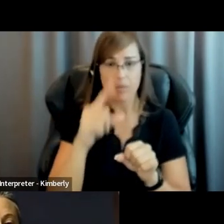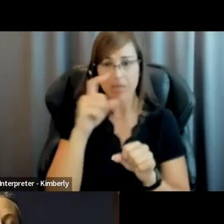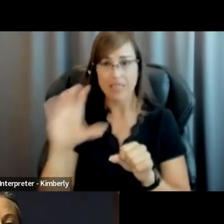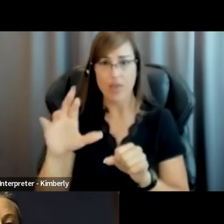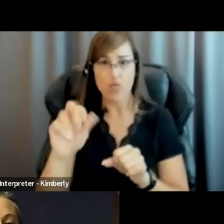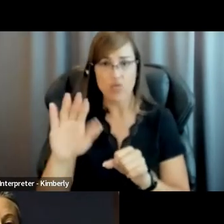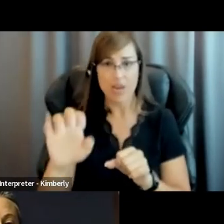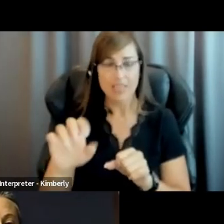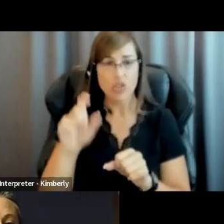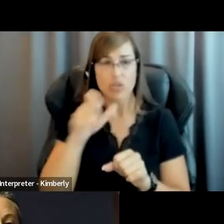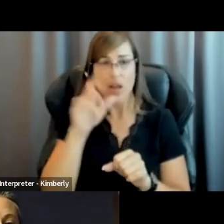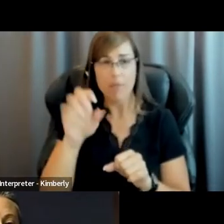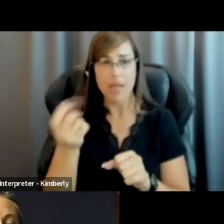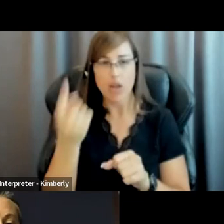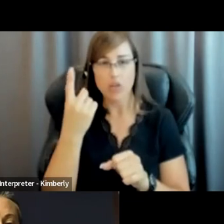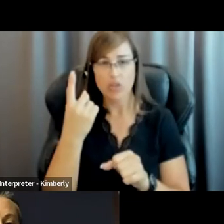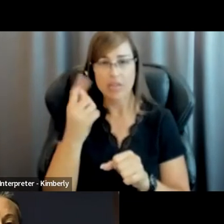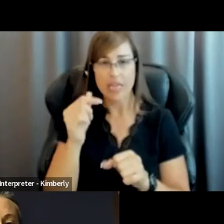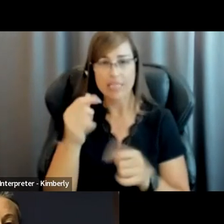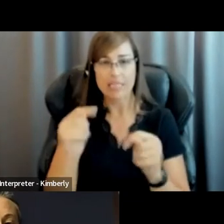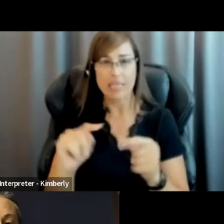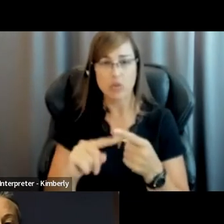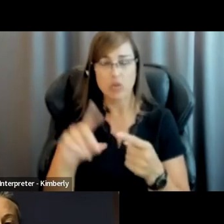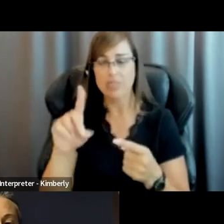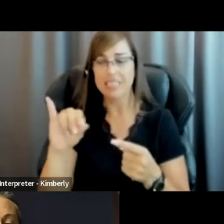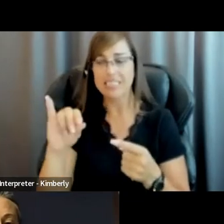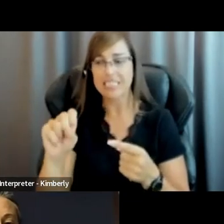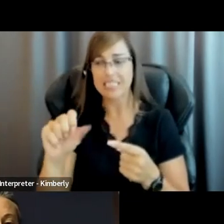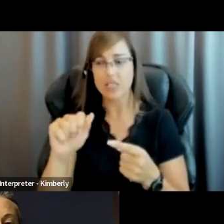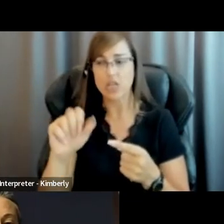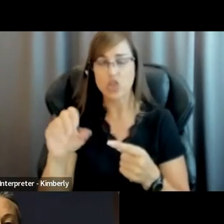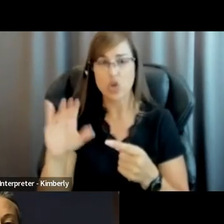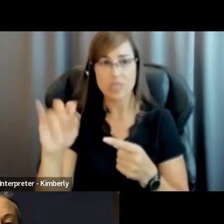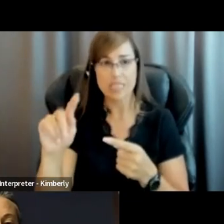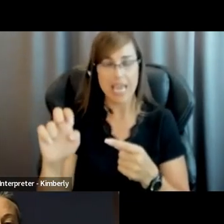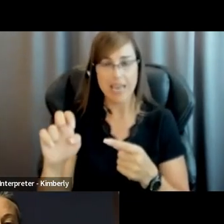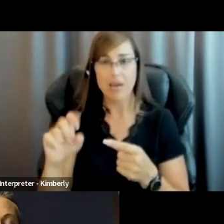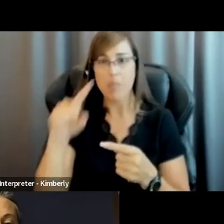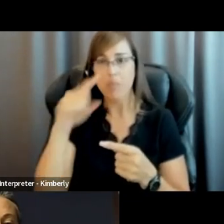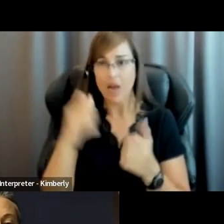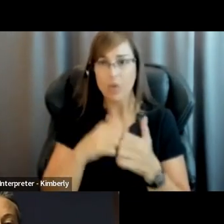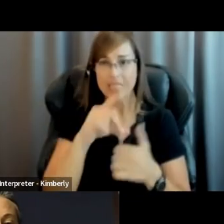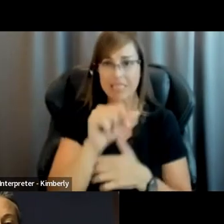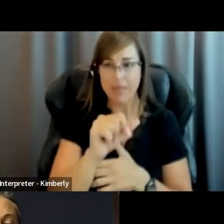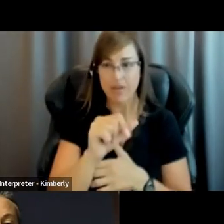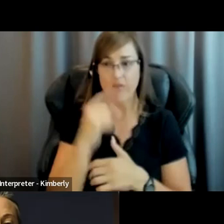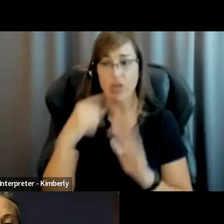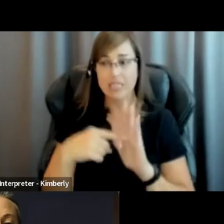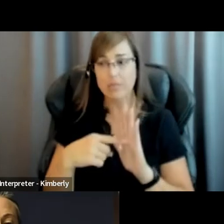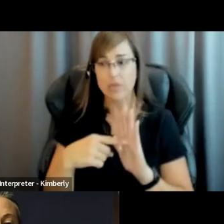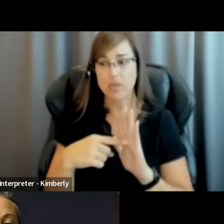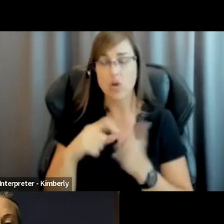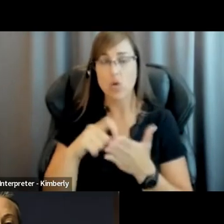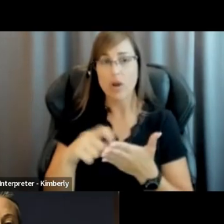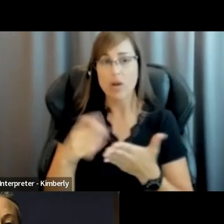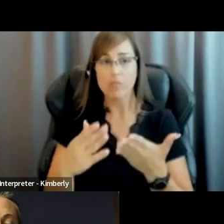race, shouldn't be understood as an attempt to disassociate race or Blackness with disability. For example, some of the writers in my book